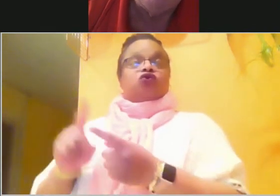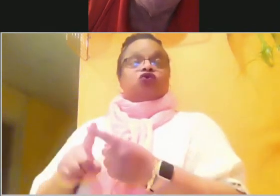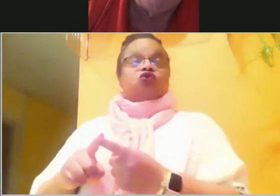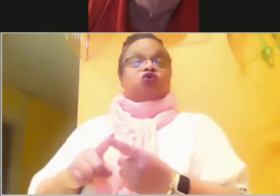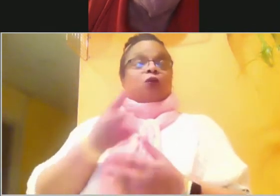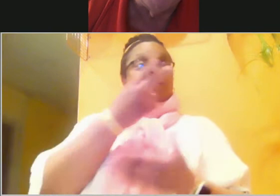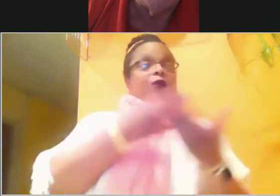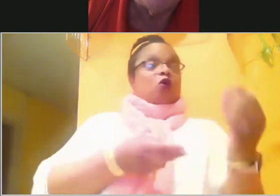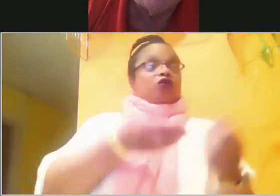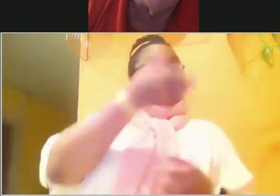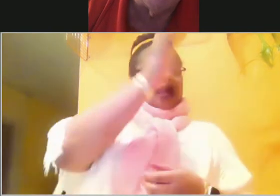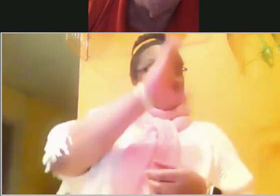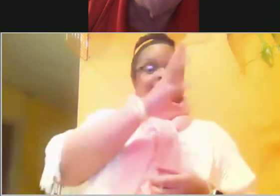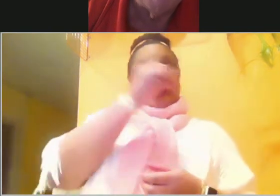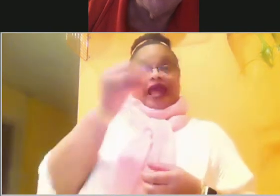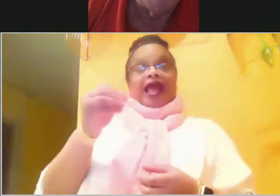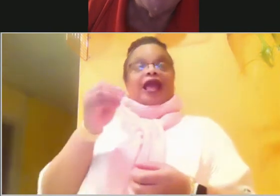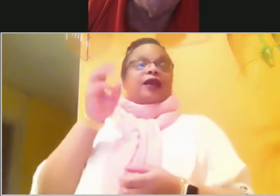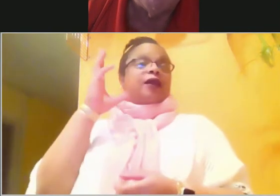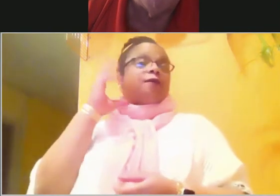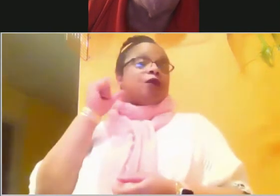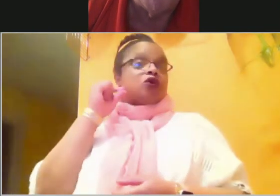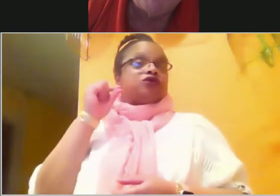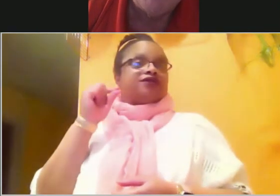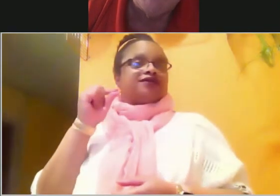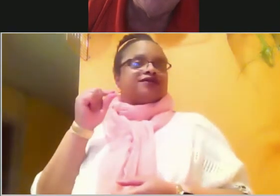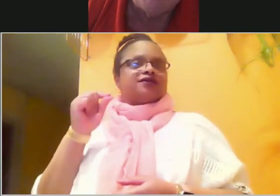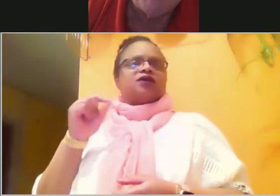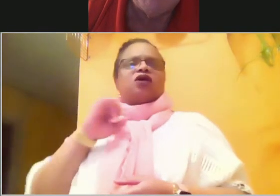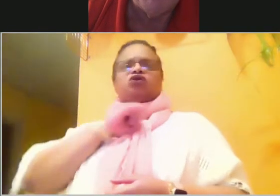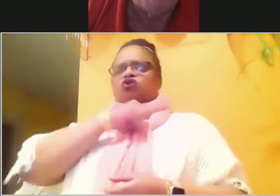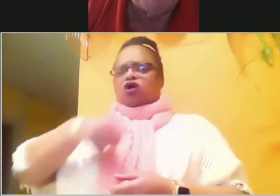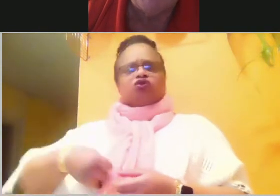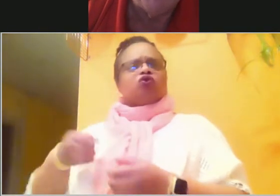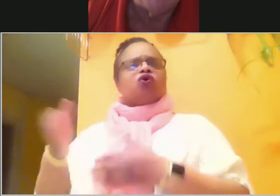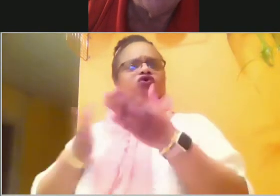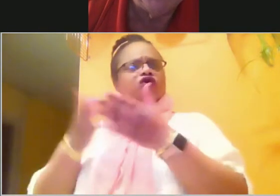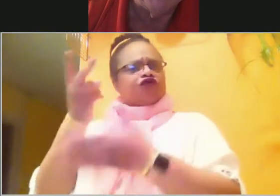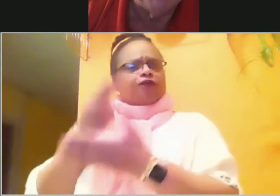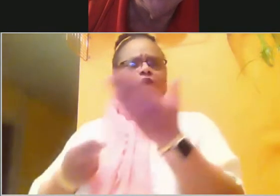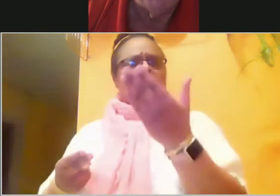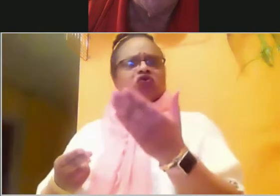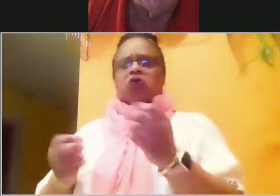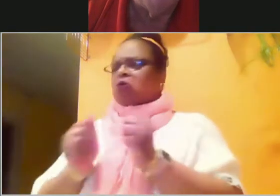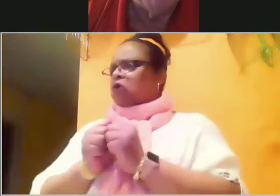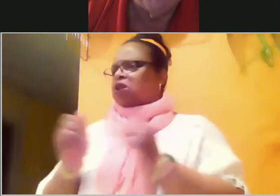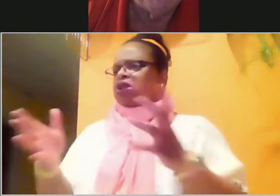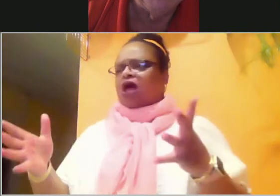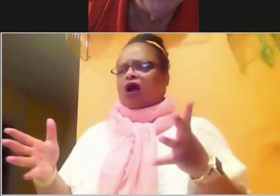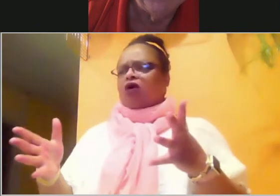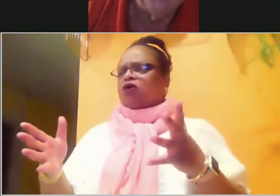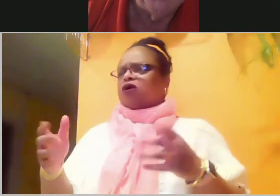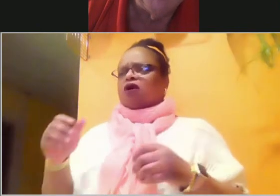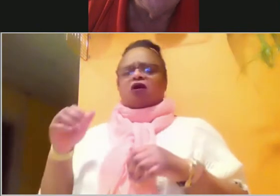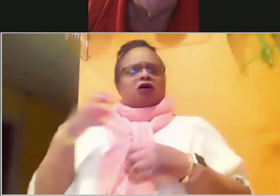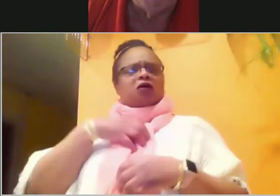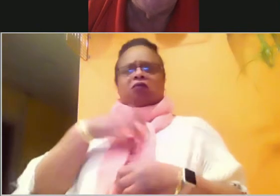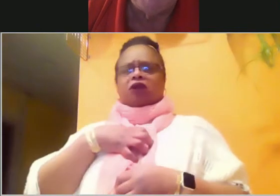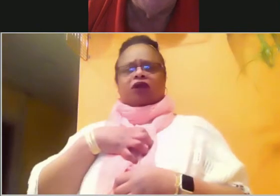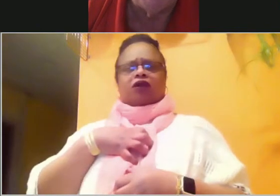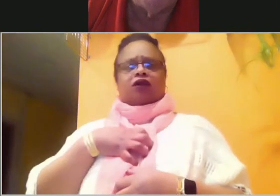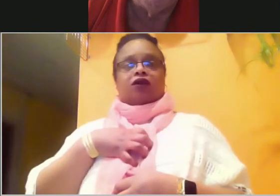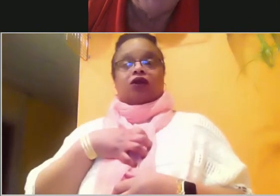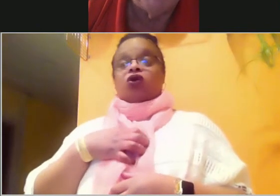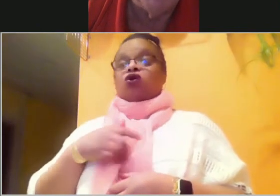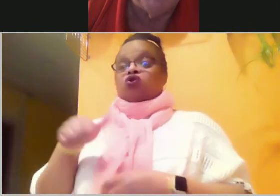He did everything Moses asked of him during the 40 years in the desert without hesitation while complained. Through his